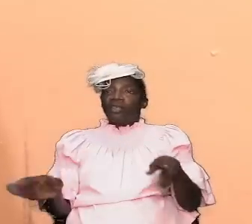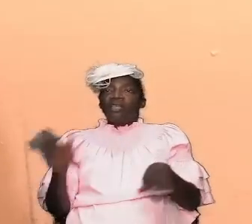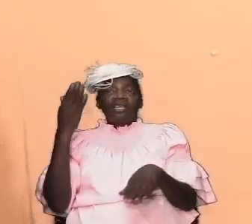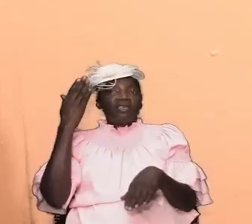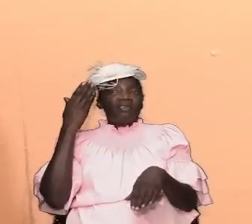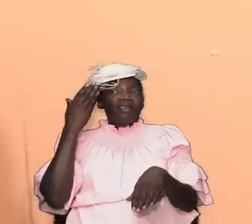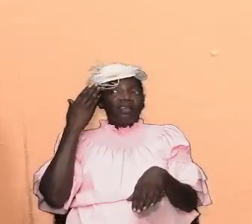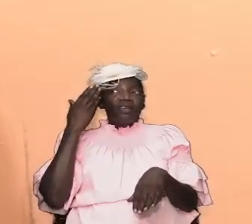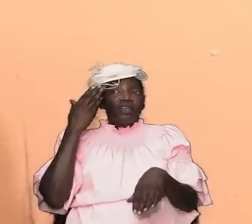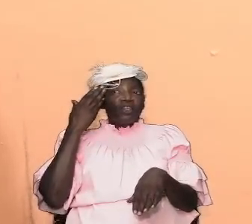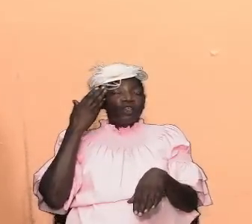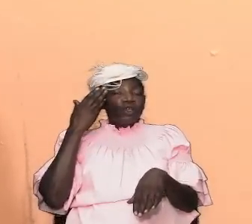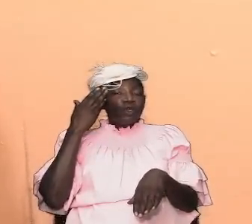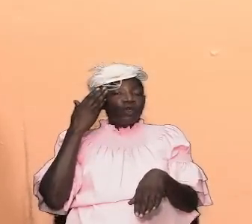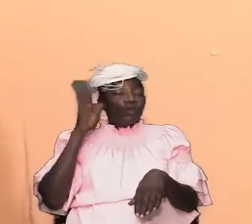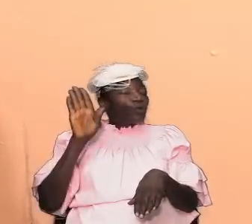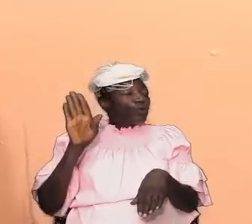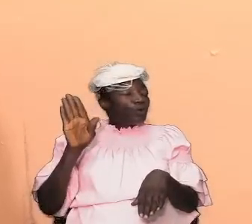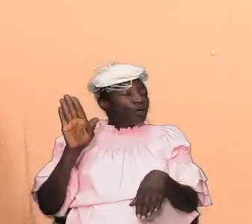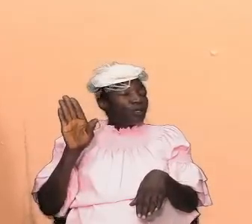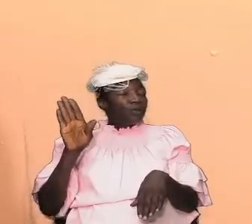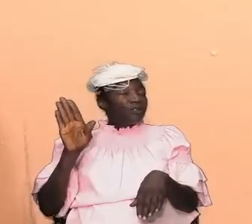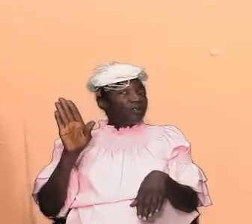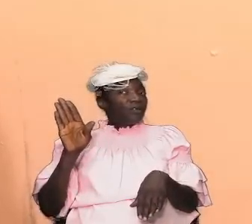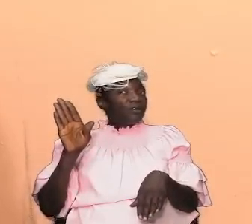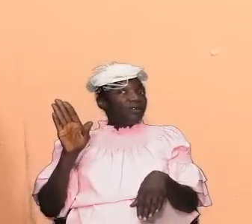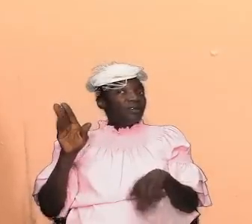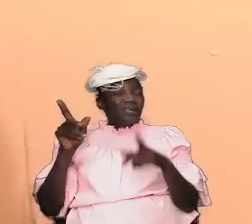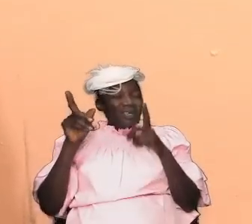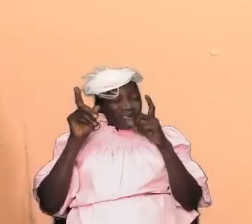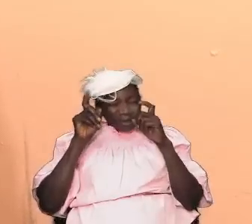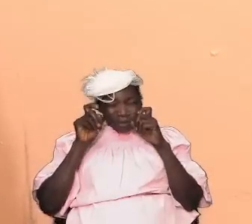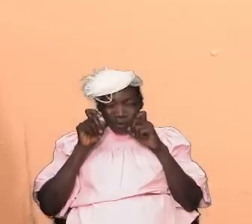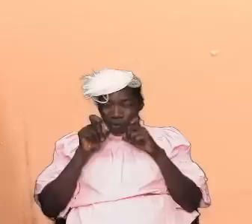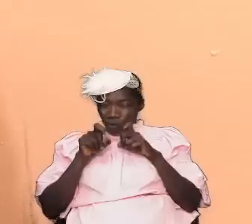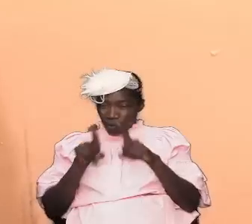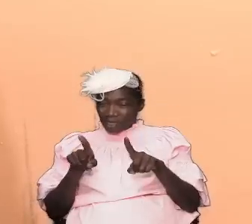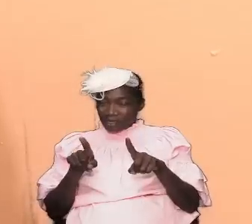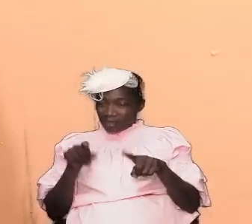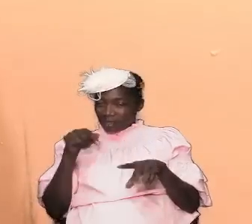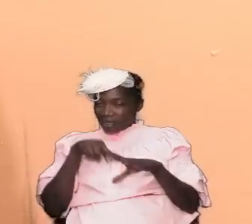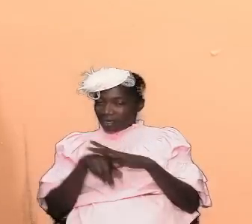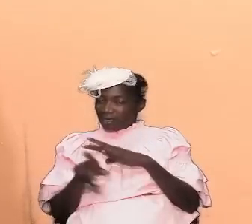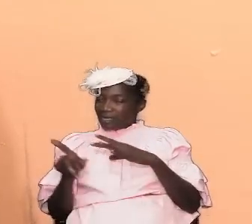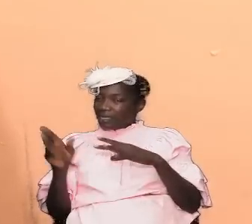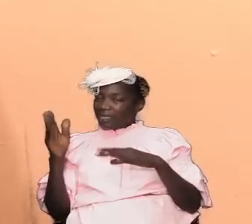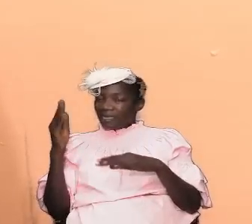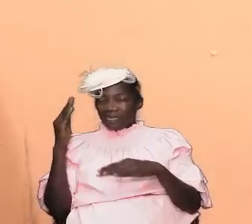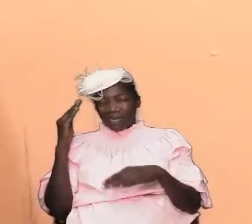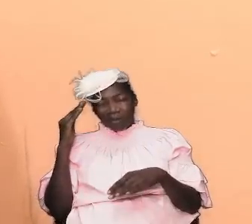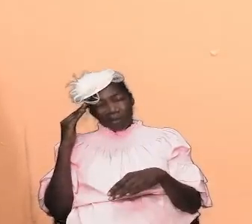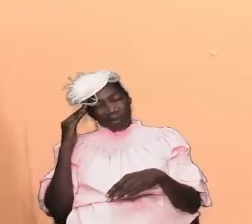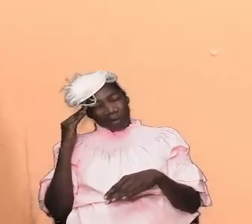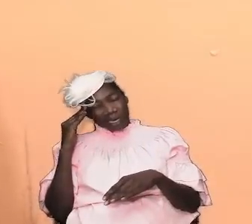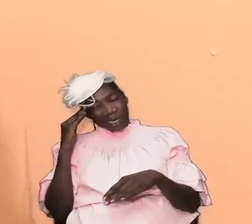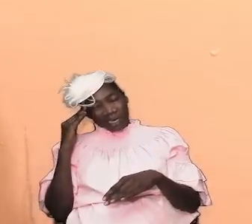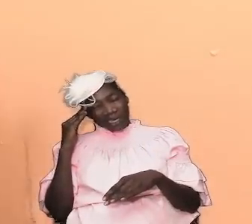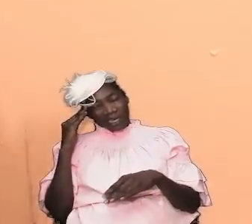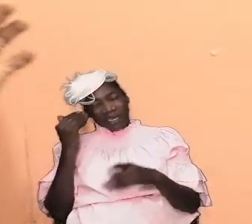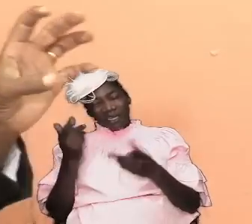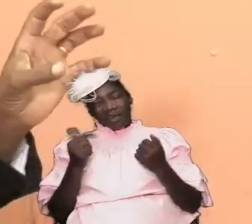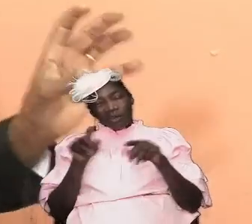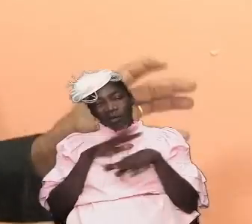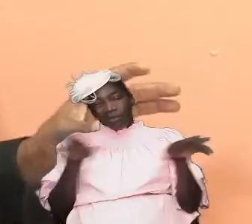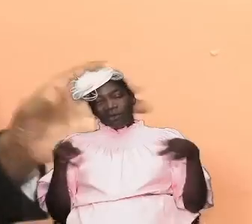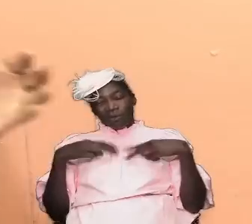solutions to questions that is in our minds question that may come and we don't